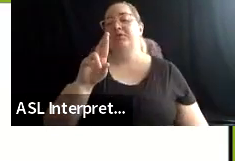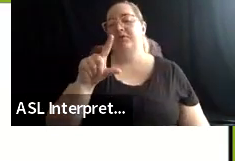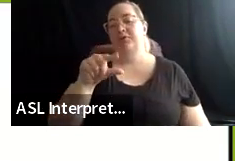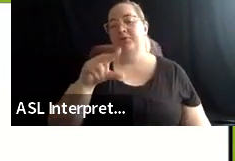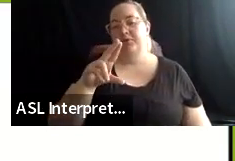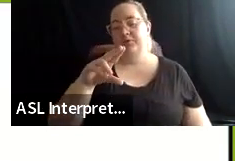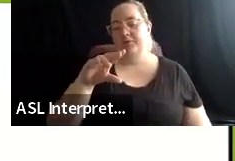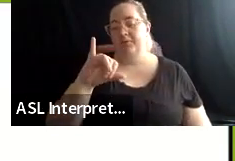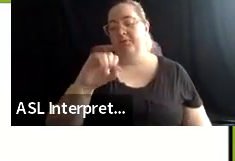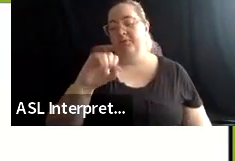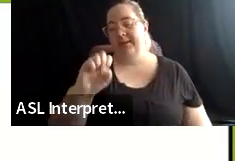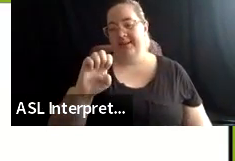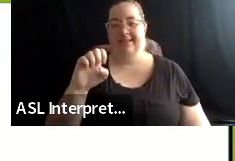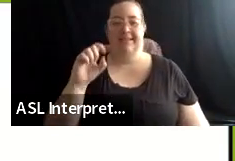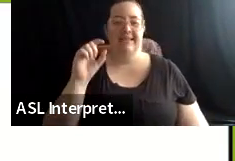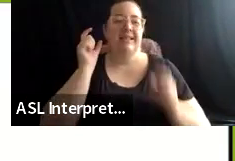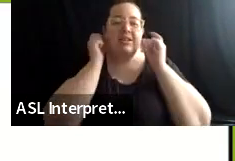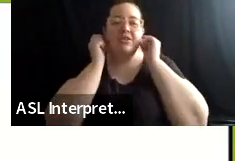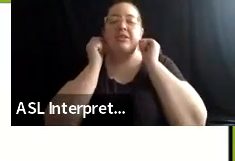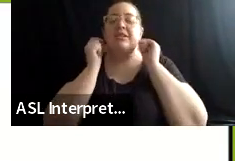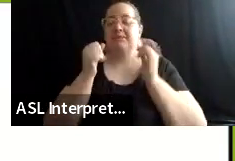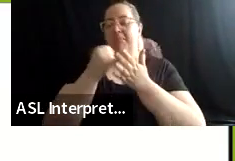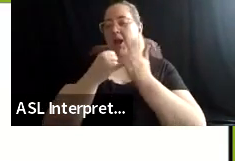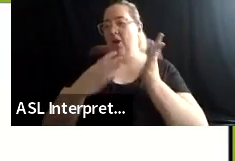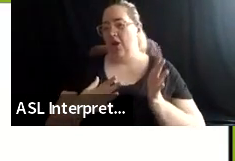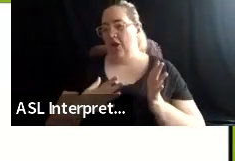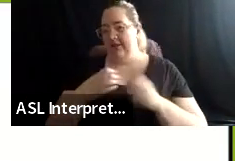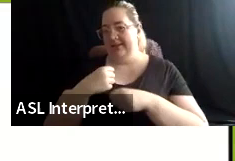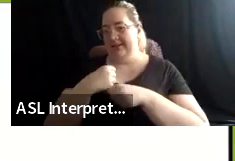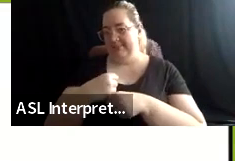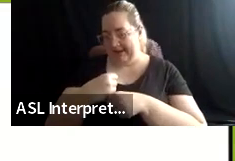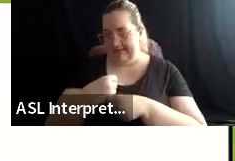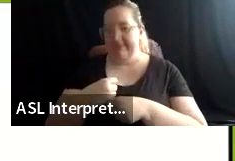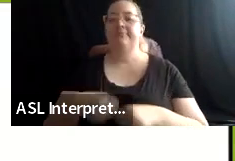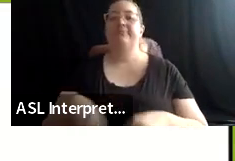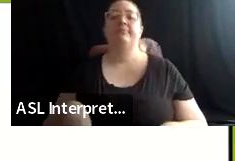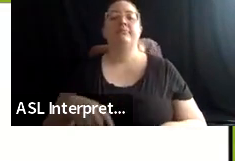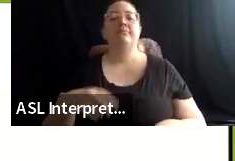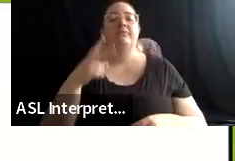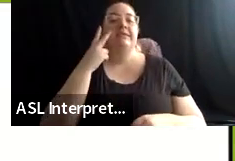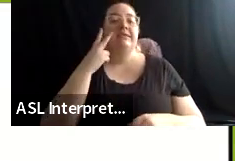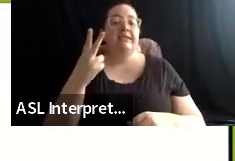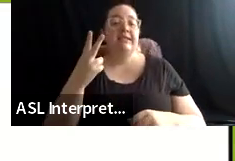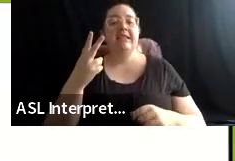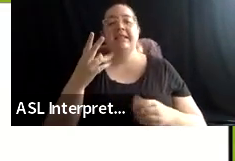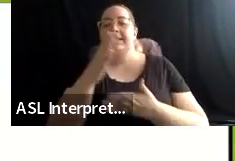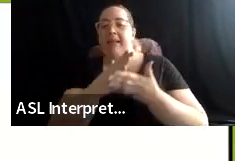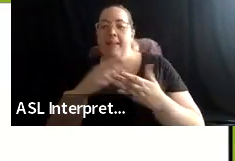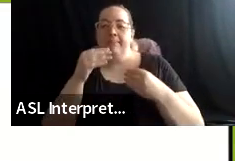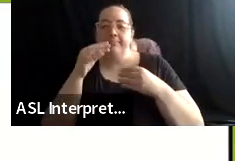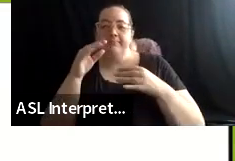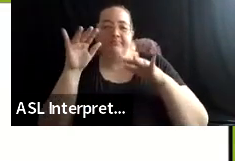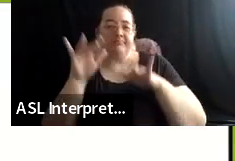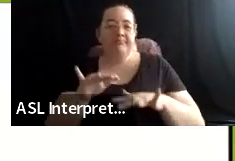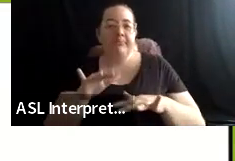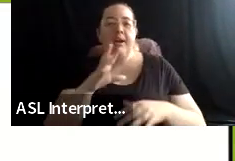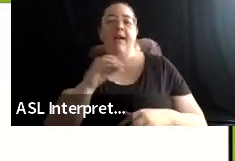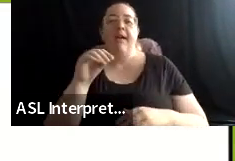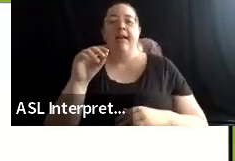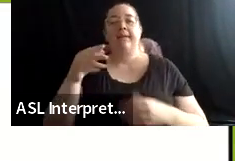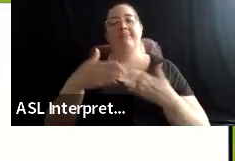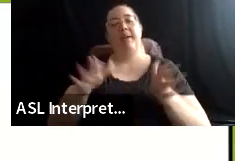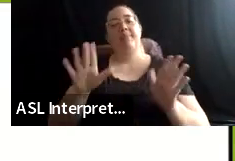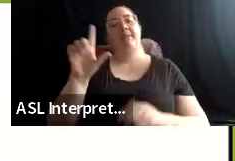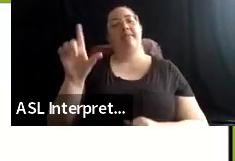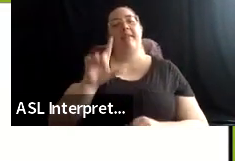sure of. Outside the window behind me, see patchy snow and the backside of the Homer Public Library on a foggy day in